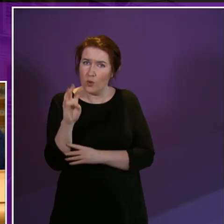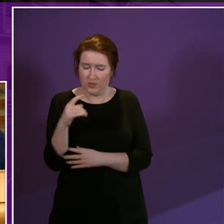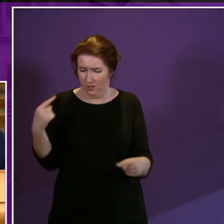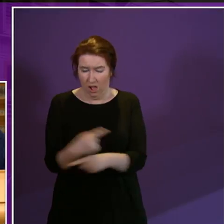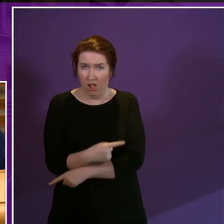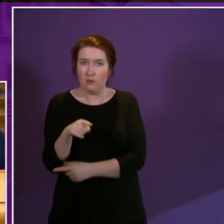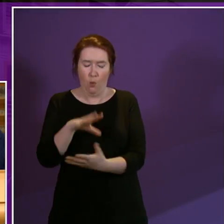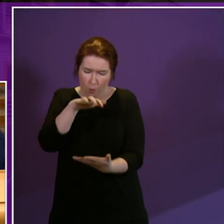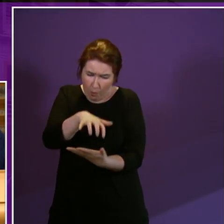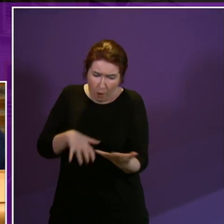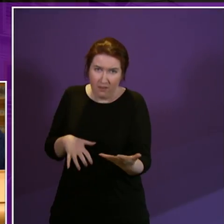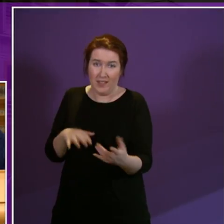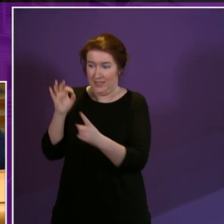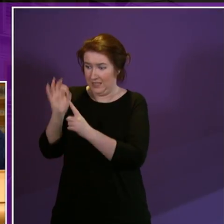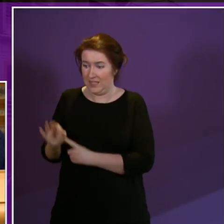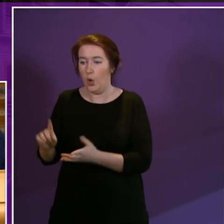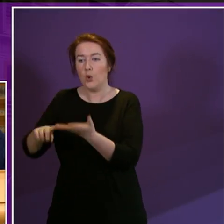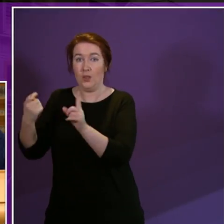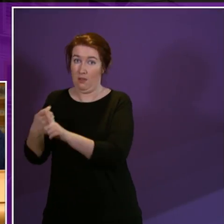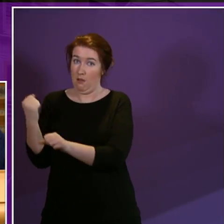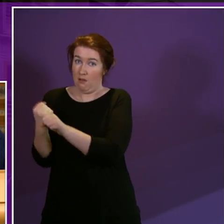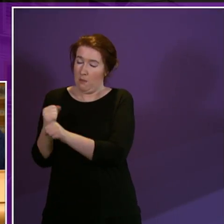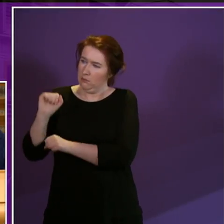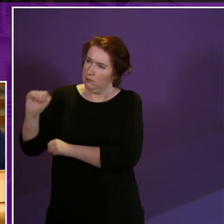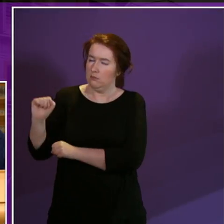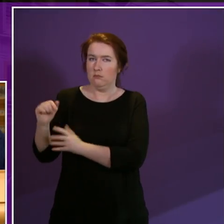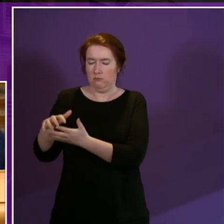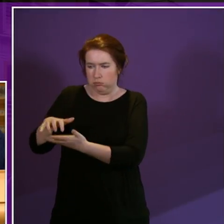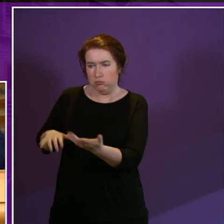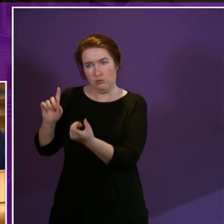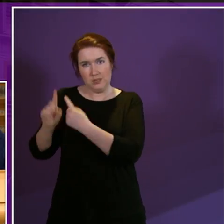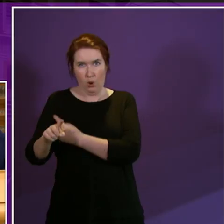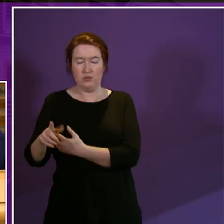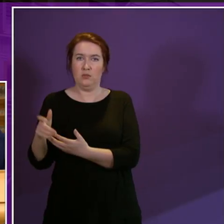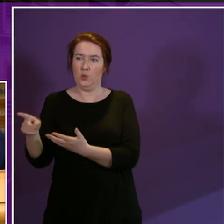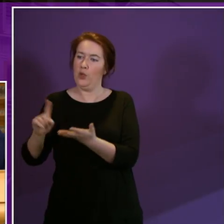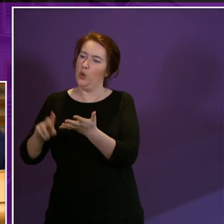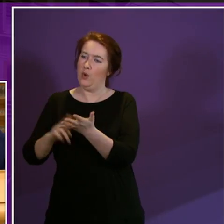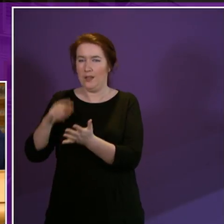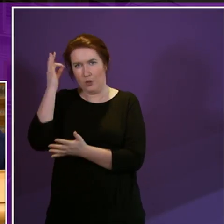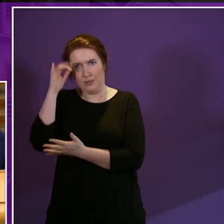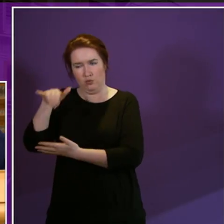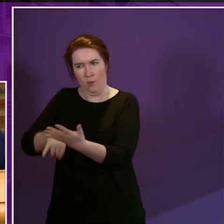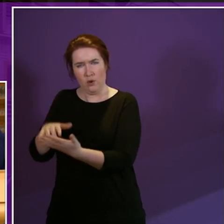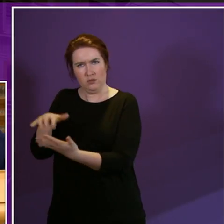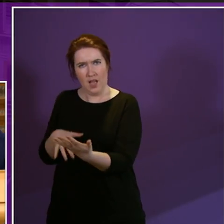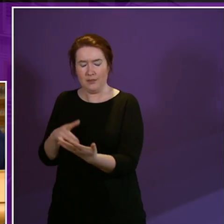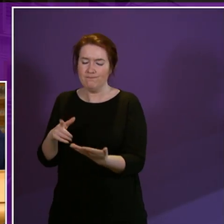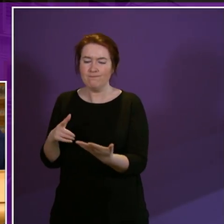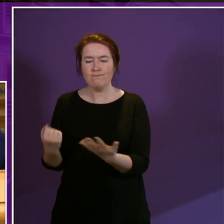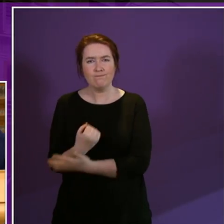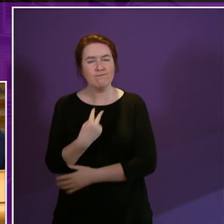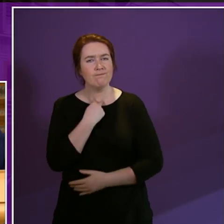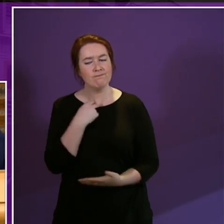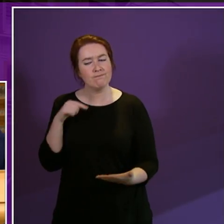All of this is set out in detail in the UK government's comprehensive response to the UN Committee's report. And this is unfortunate,